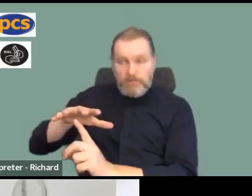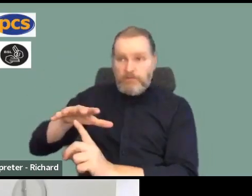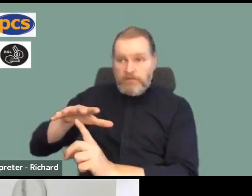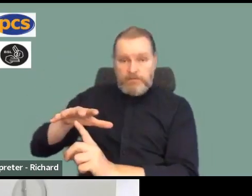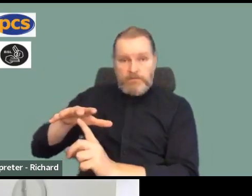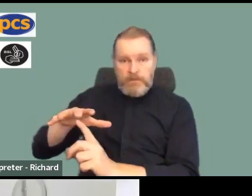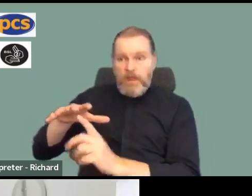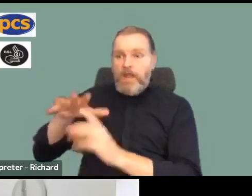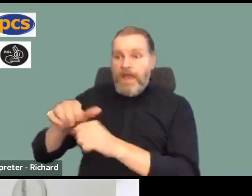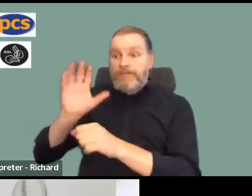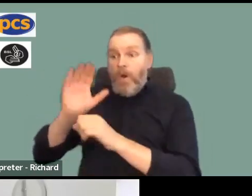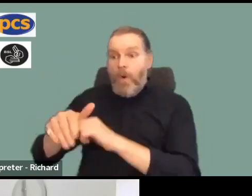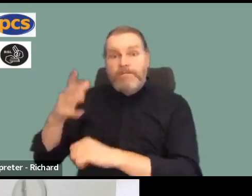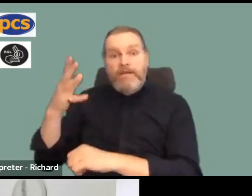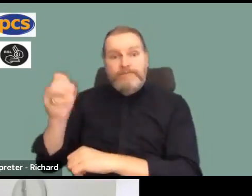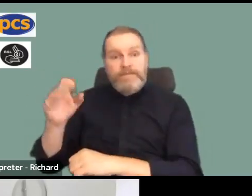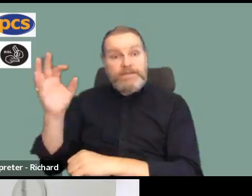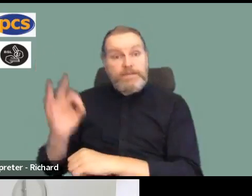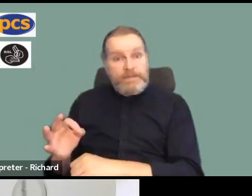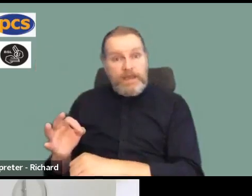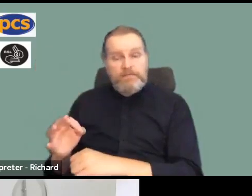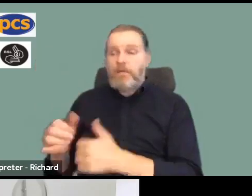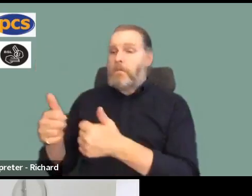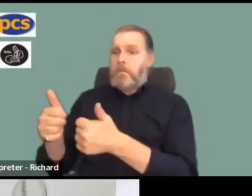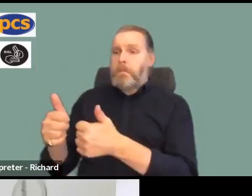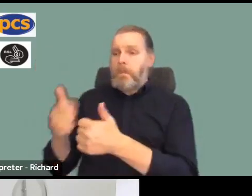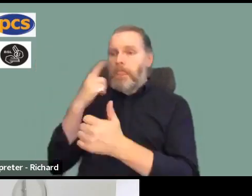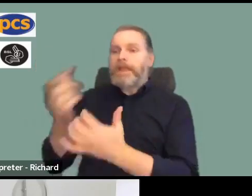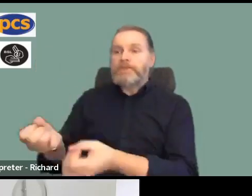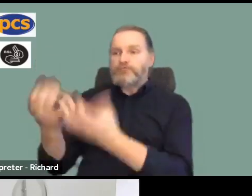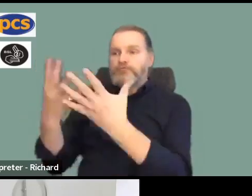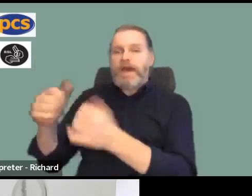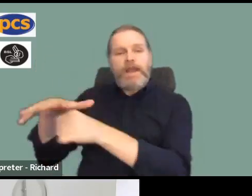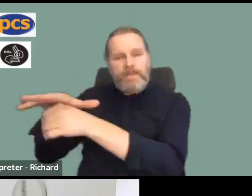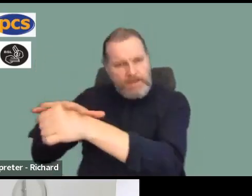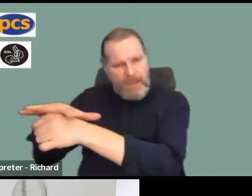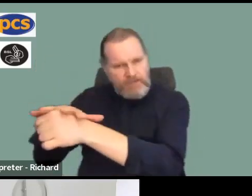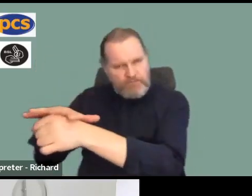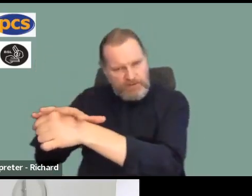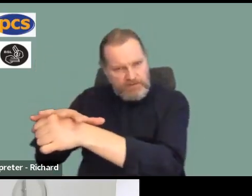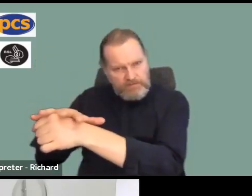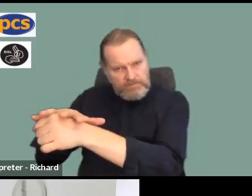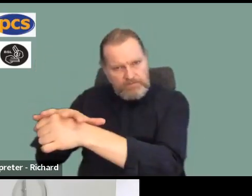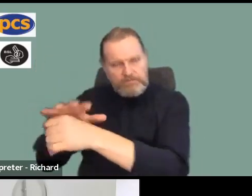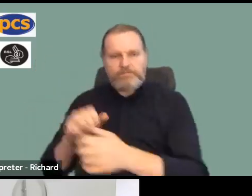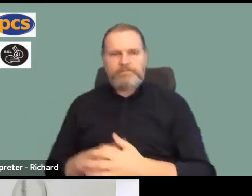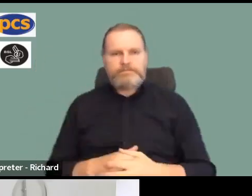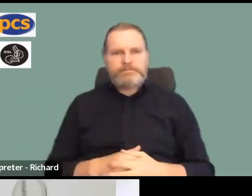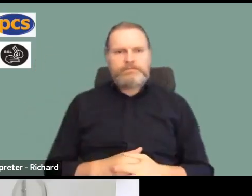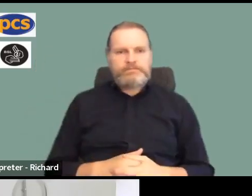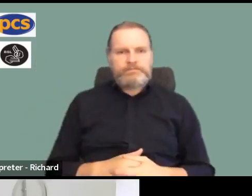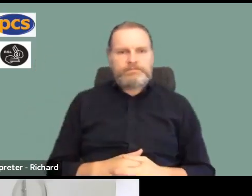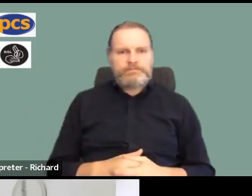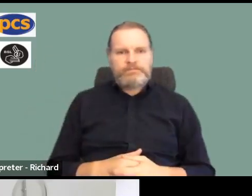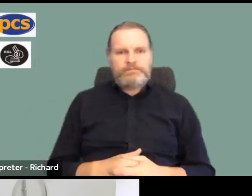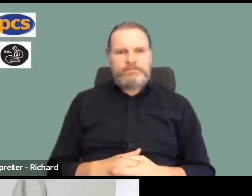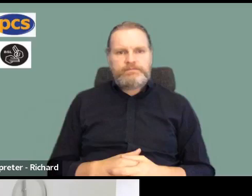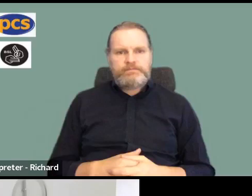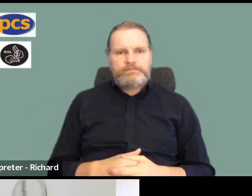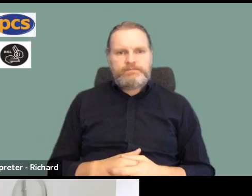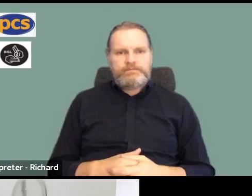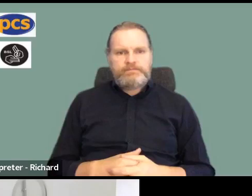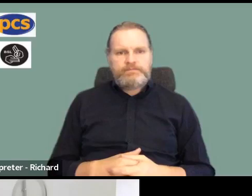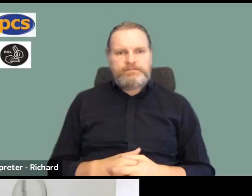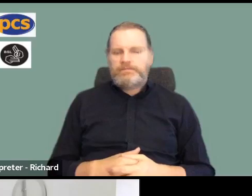very confident that we will get over the line in lots of employers, it means we're not running the risk of an